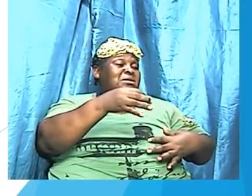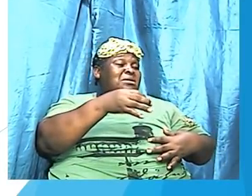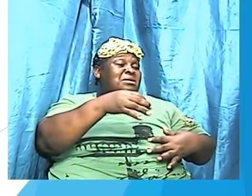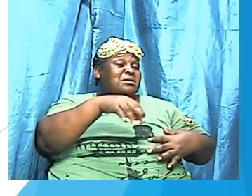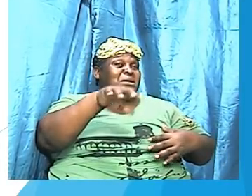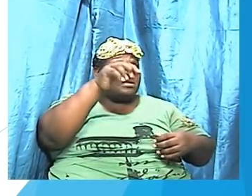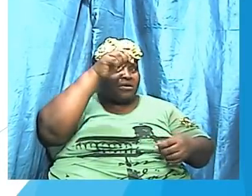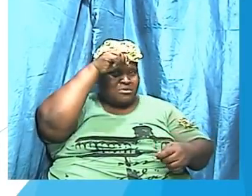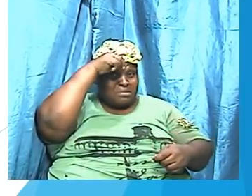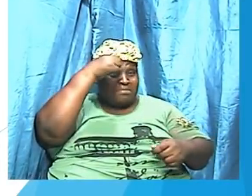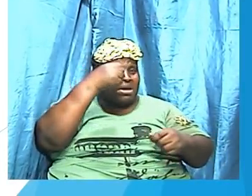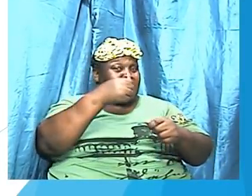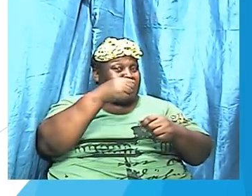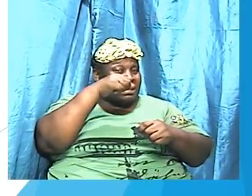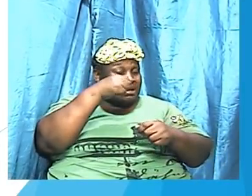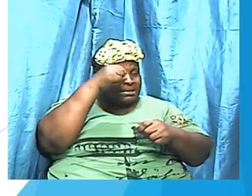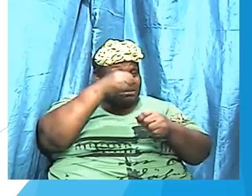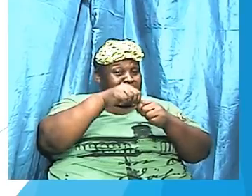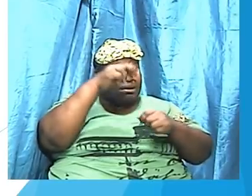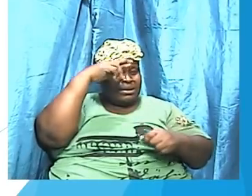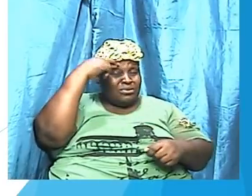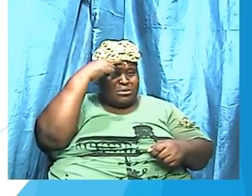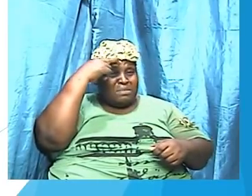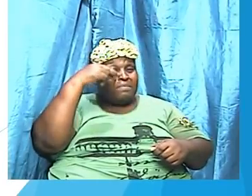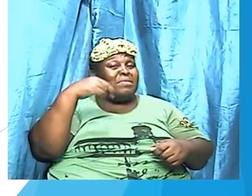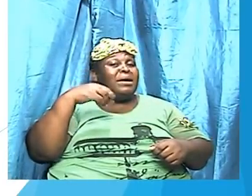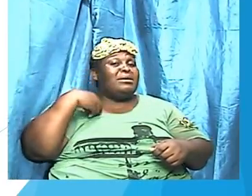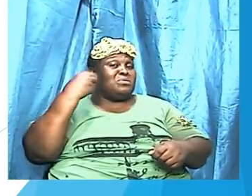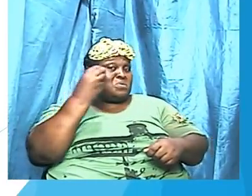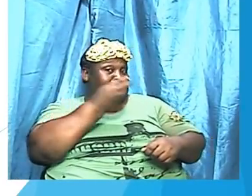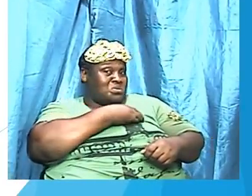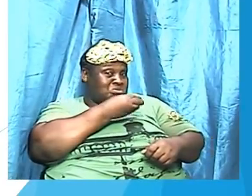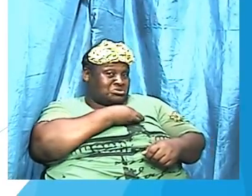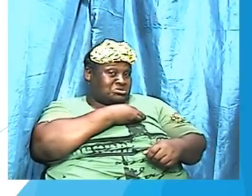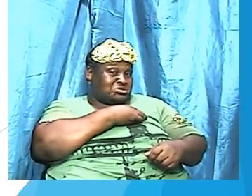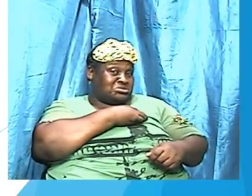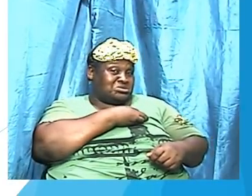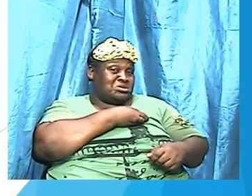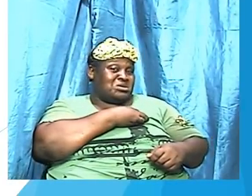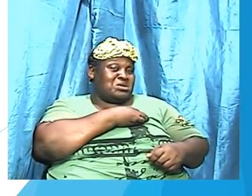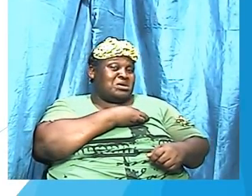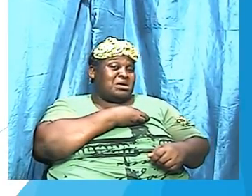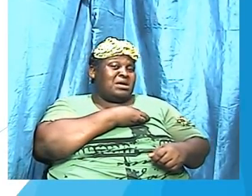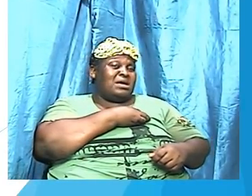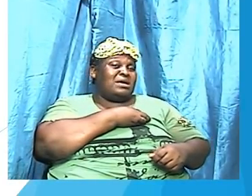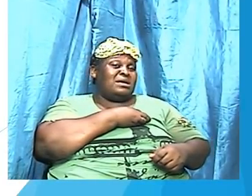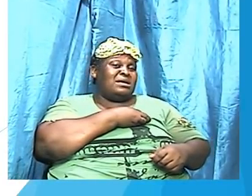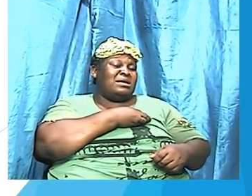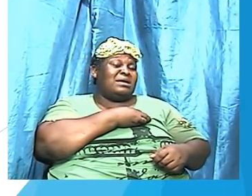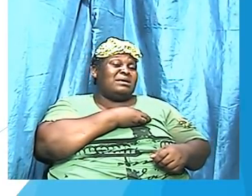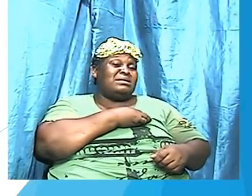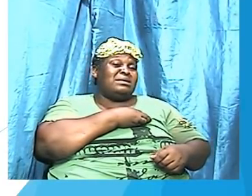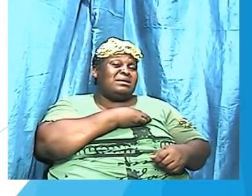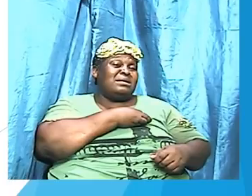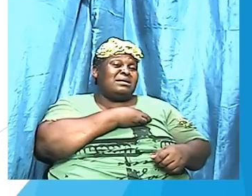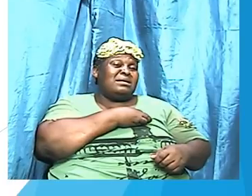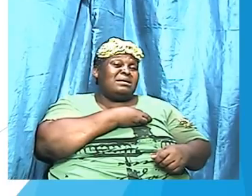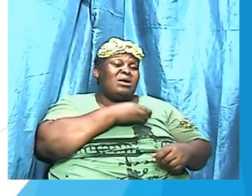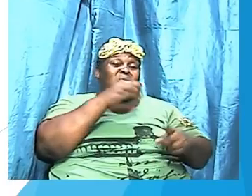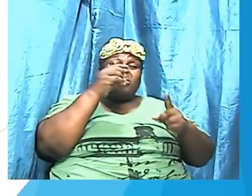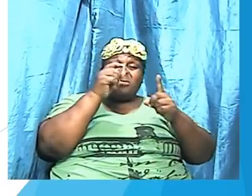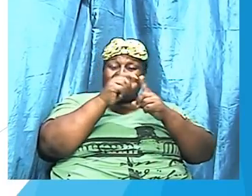that which is already there. And He will pull a word for a particular